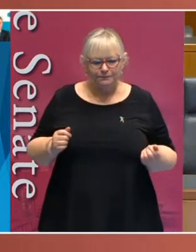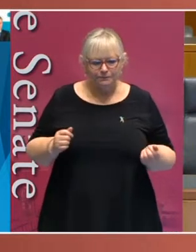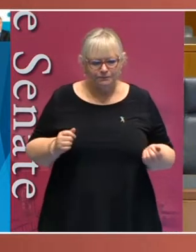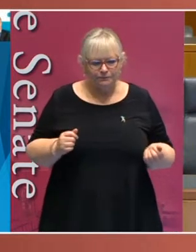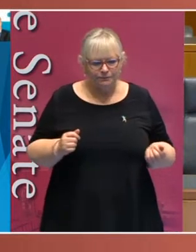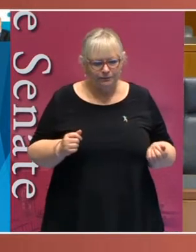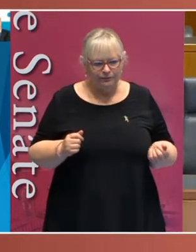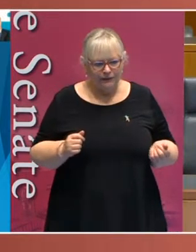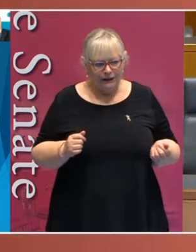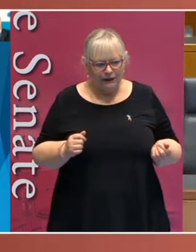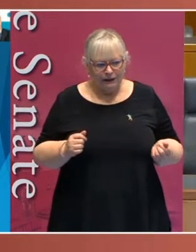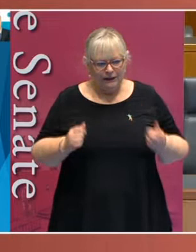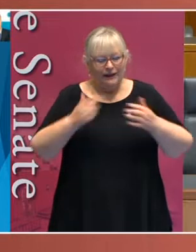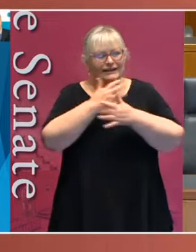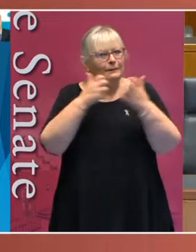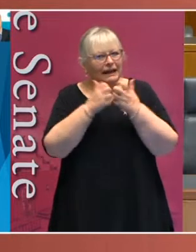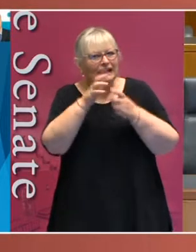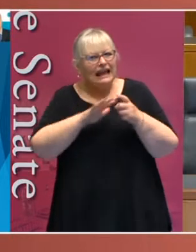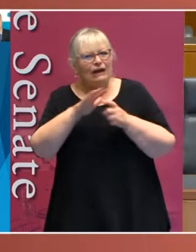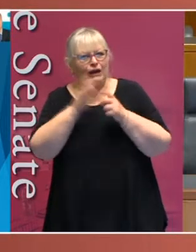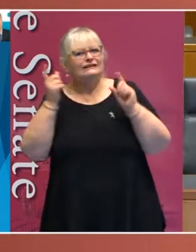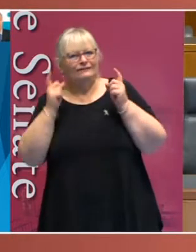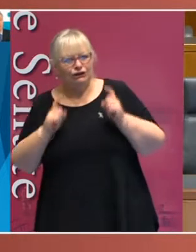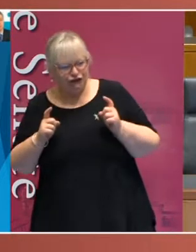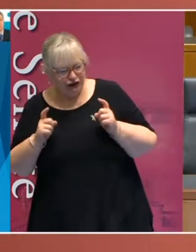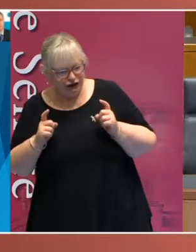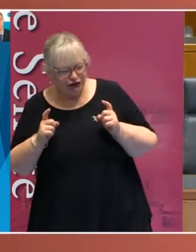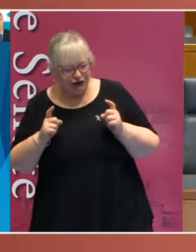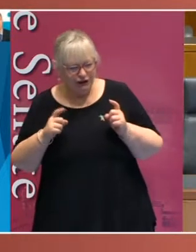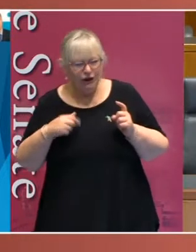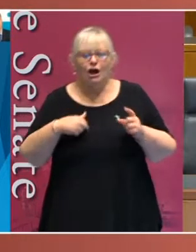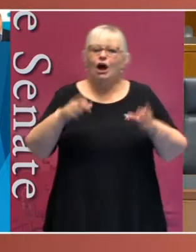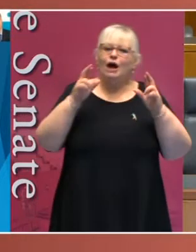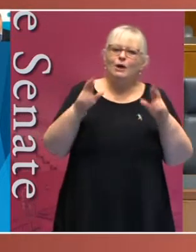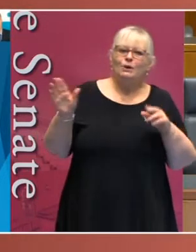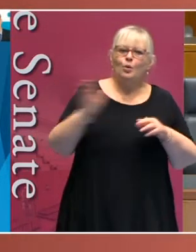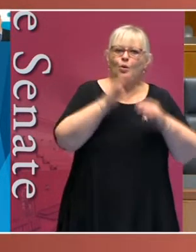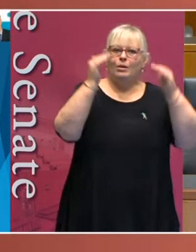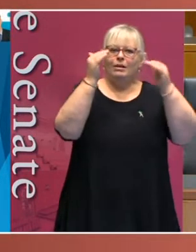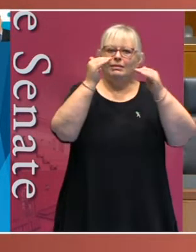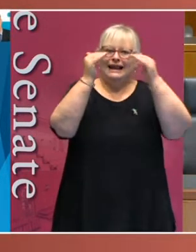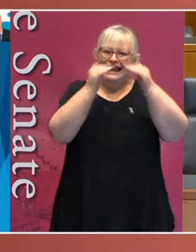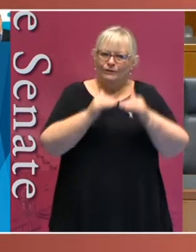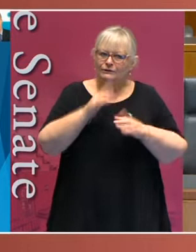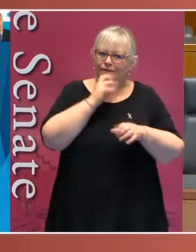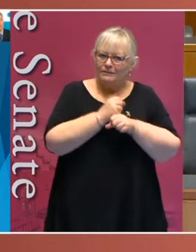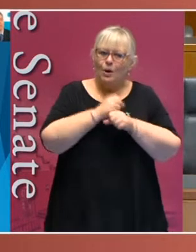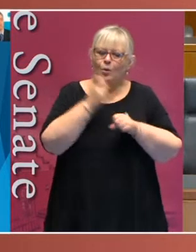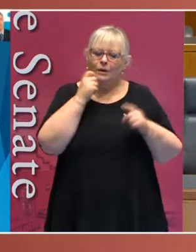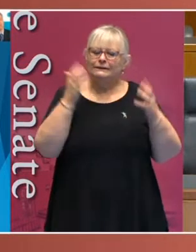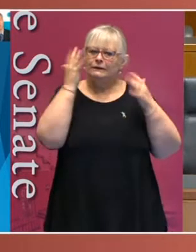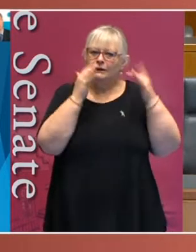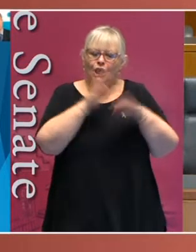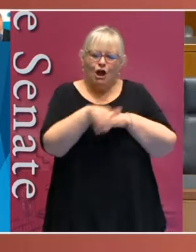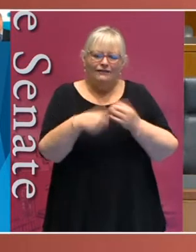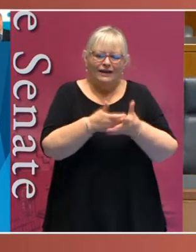have arisen which are concerning and I'm hopeful that all levels of government will reflect upon how they